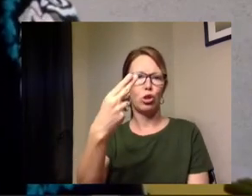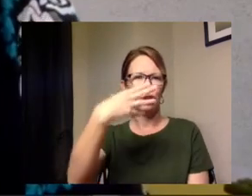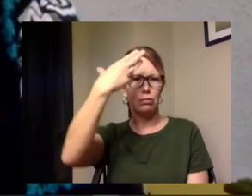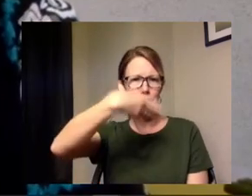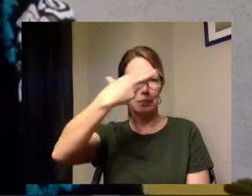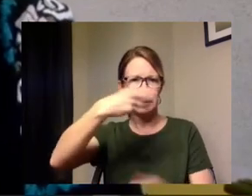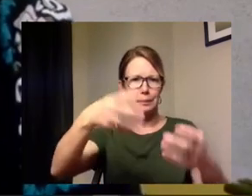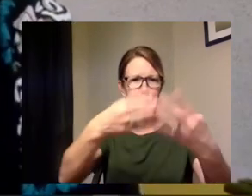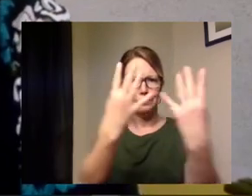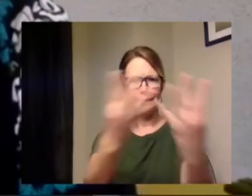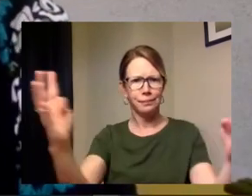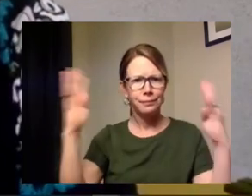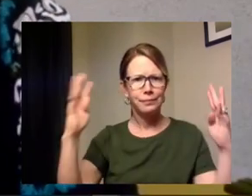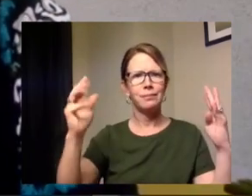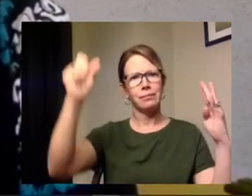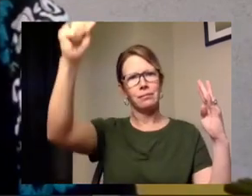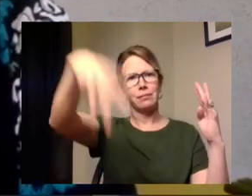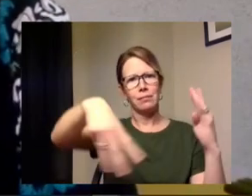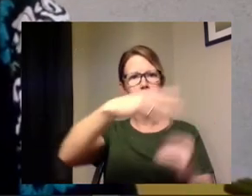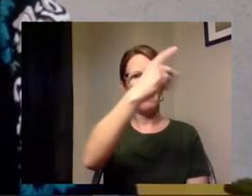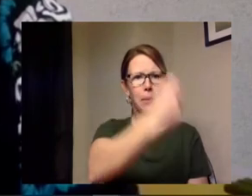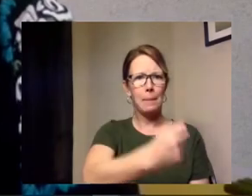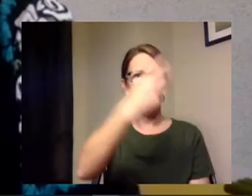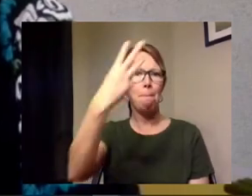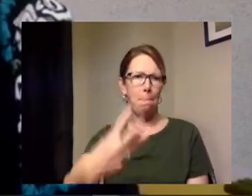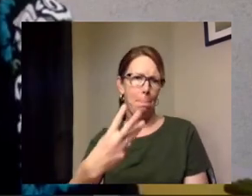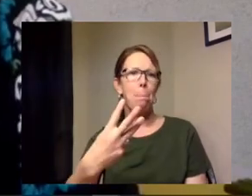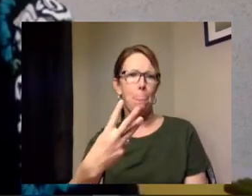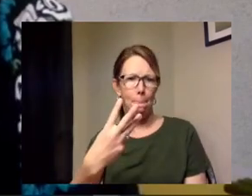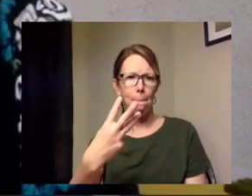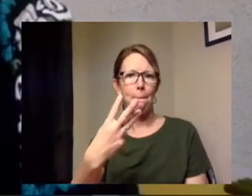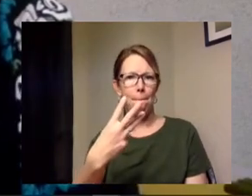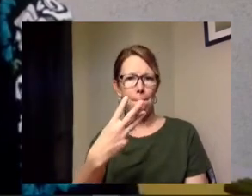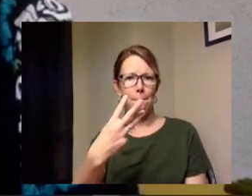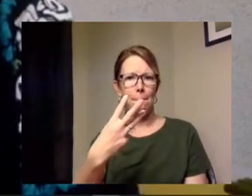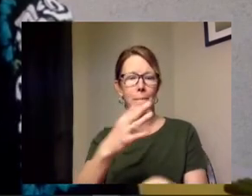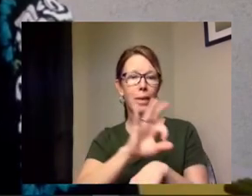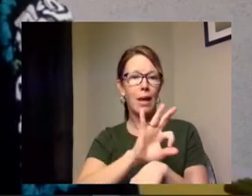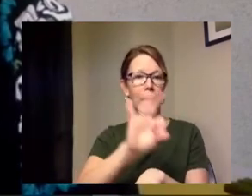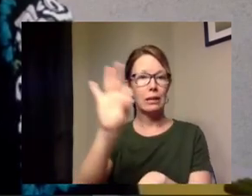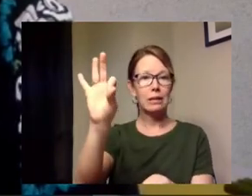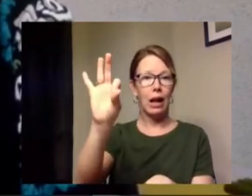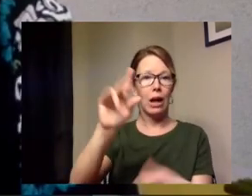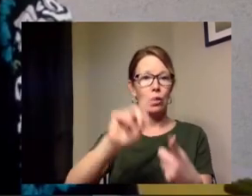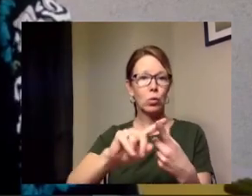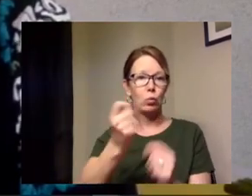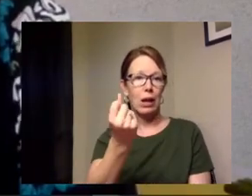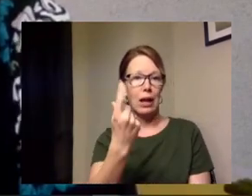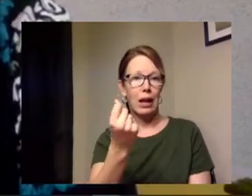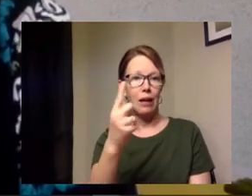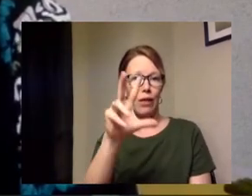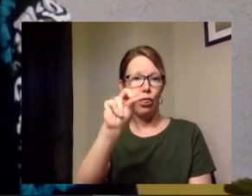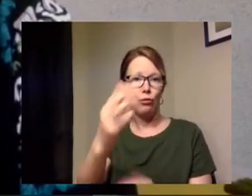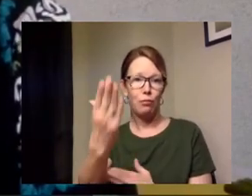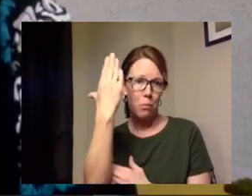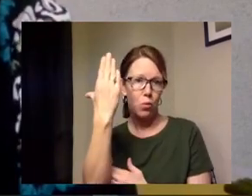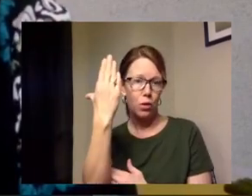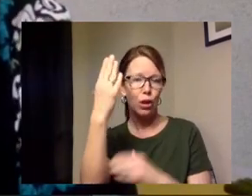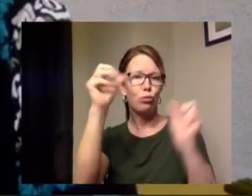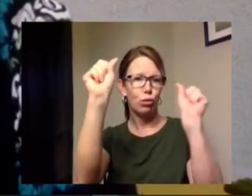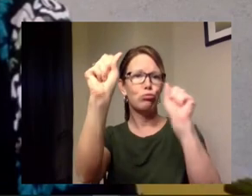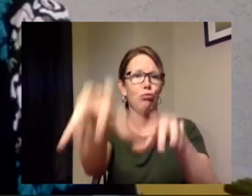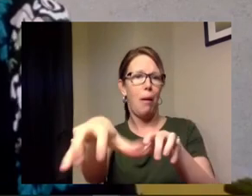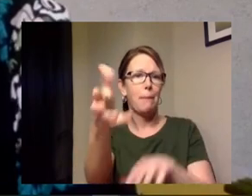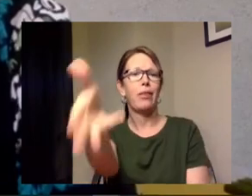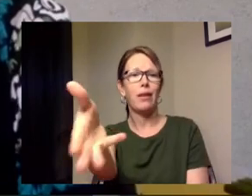to be on tuesdays and wednesdays from nine o'clock to 11 30 in the morning a.m